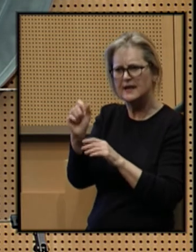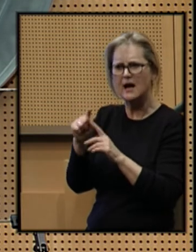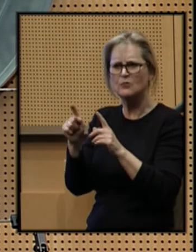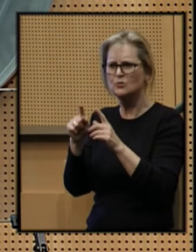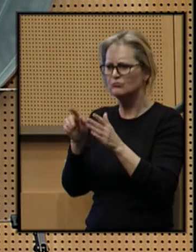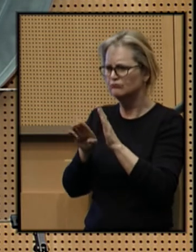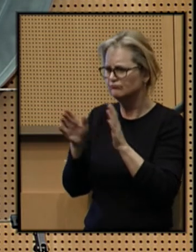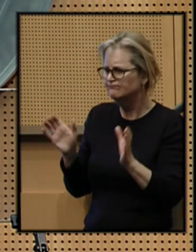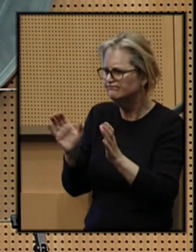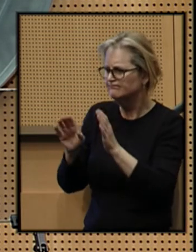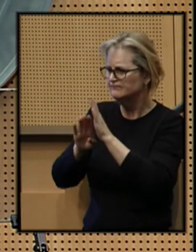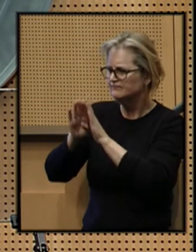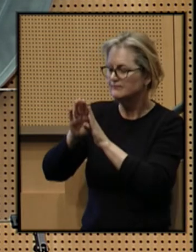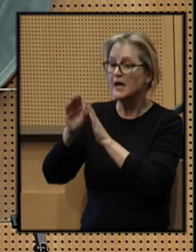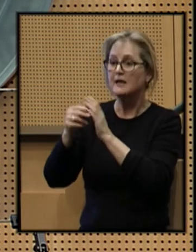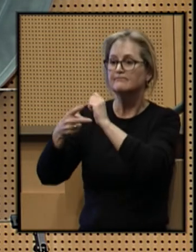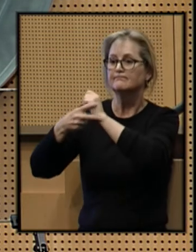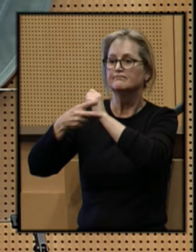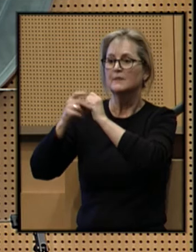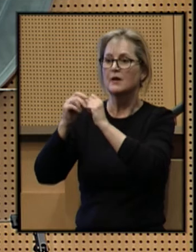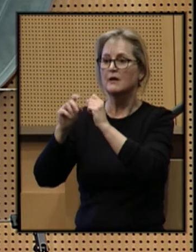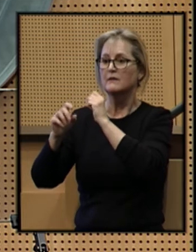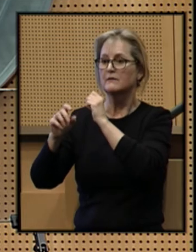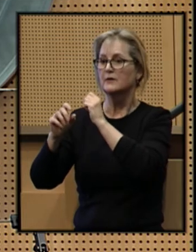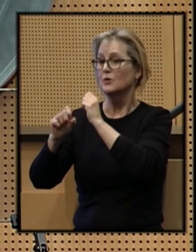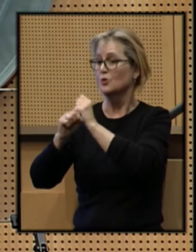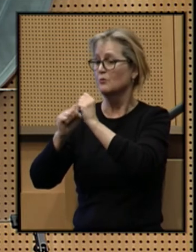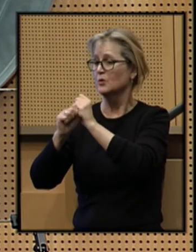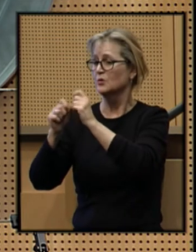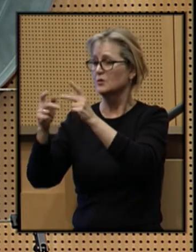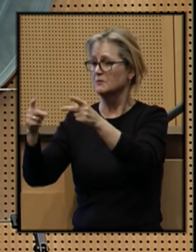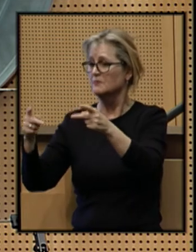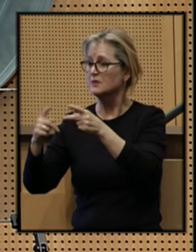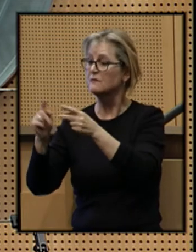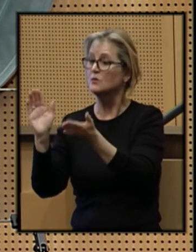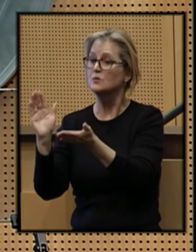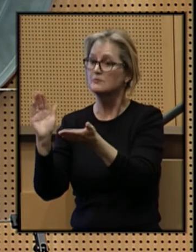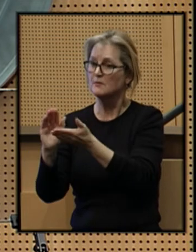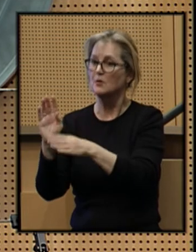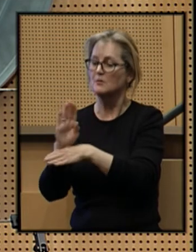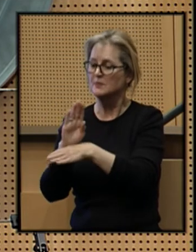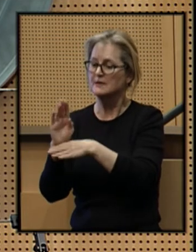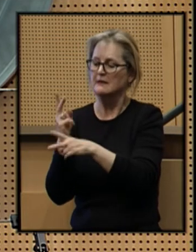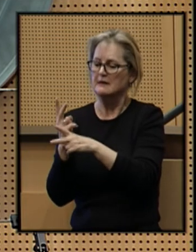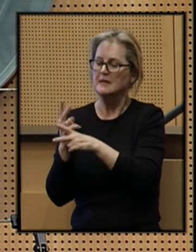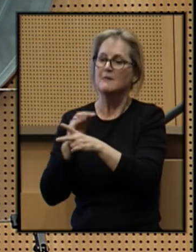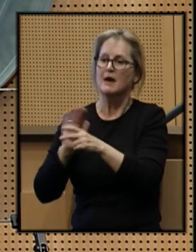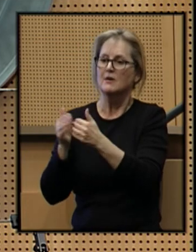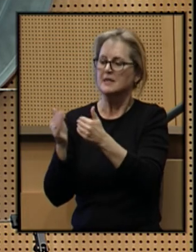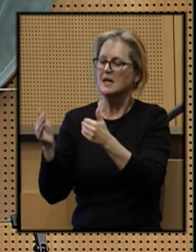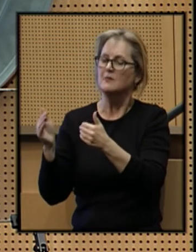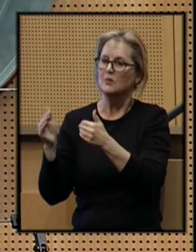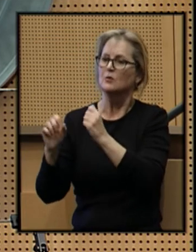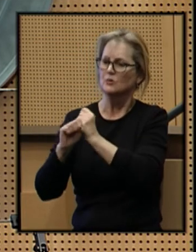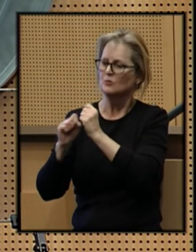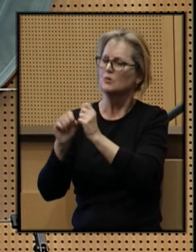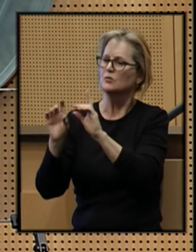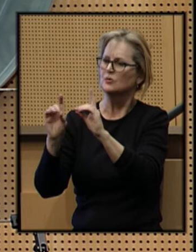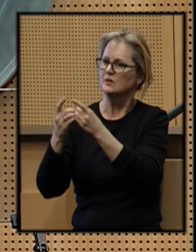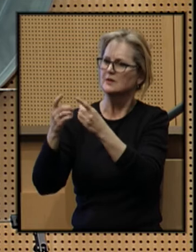development development and the preservation of commercial spaces for small businesses and keep our neighborhood commercial districts